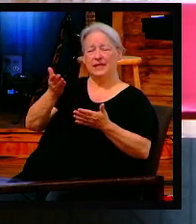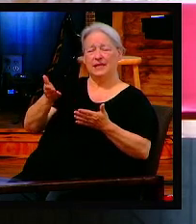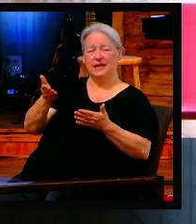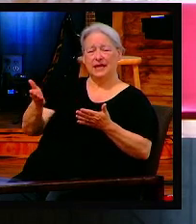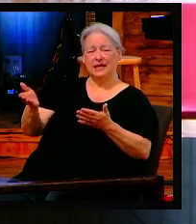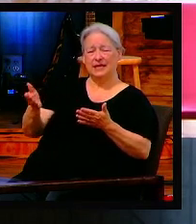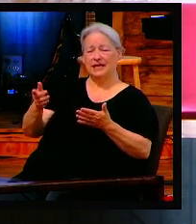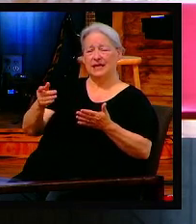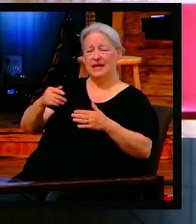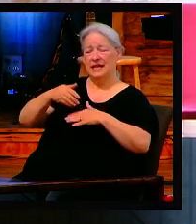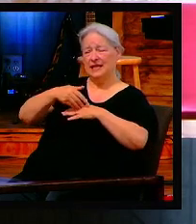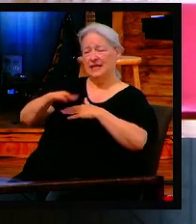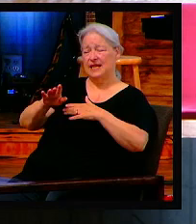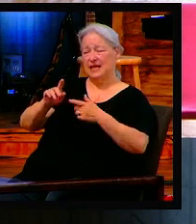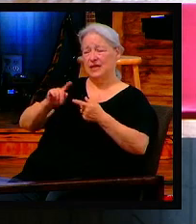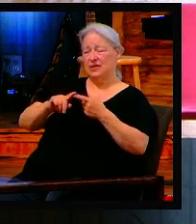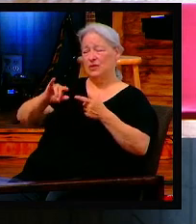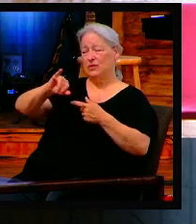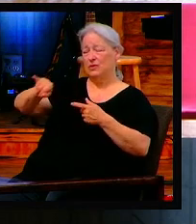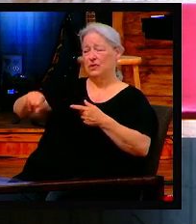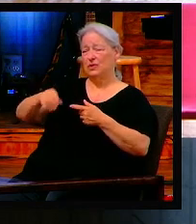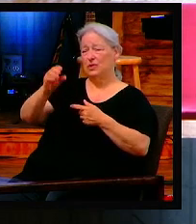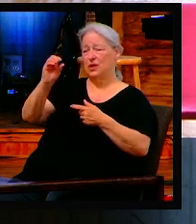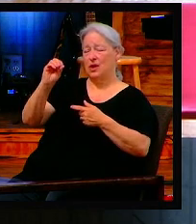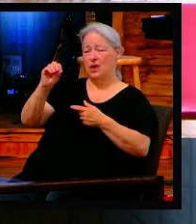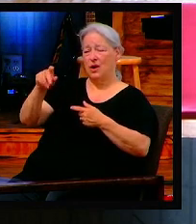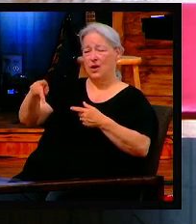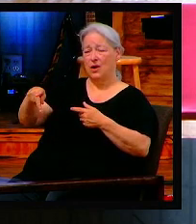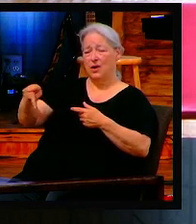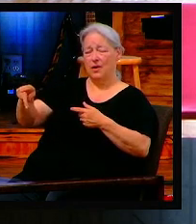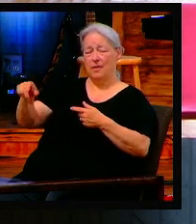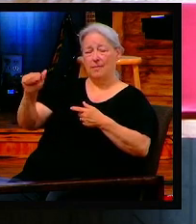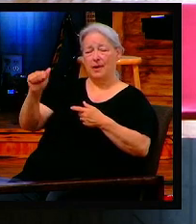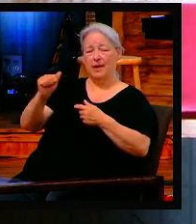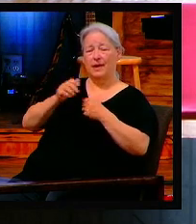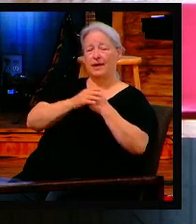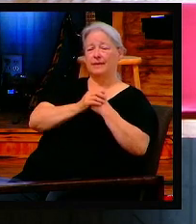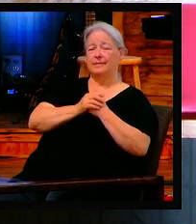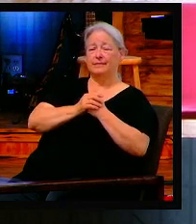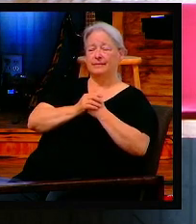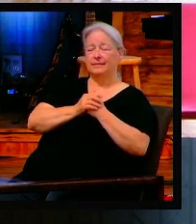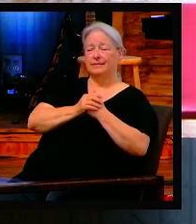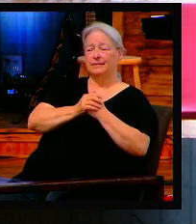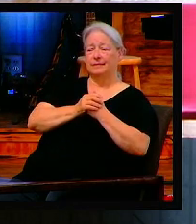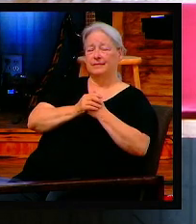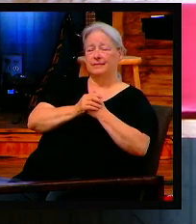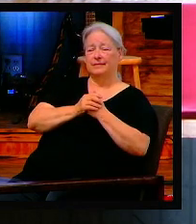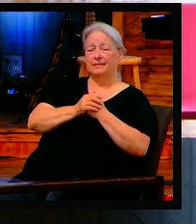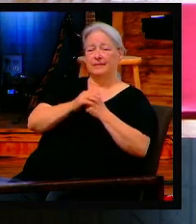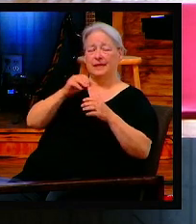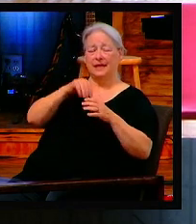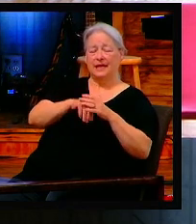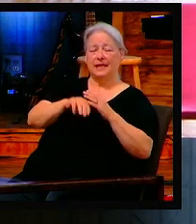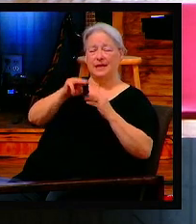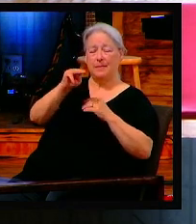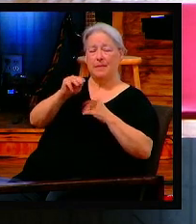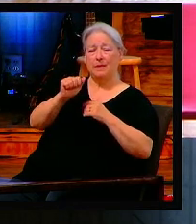A memorial. Alms and prayers. Hallelujah. Mark chapter 14.